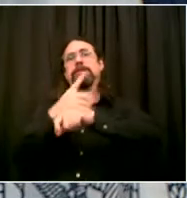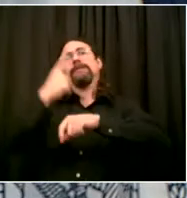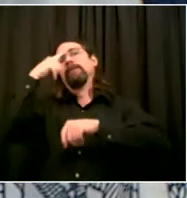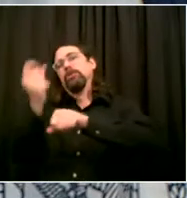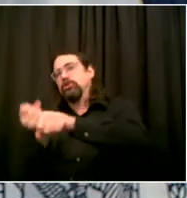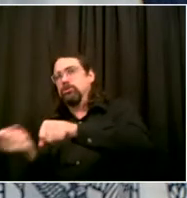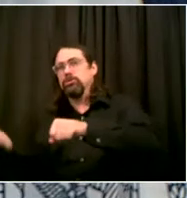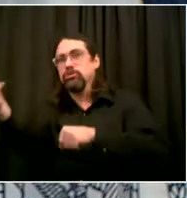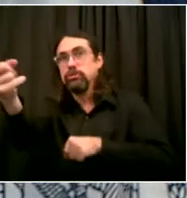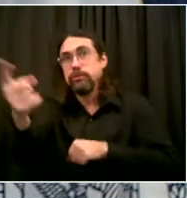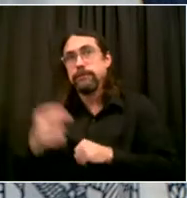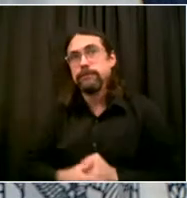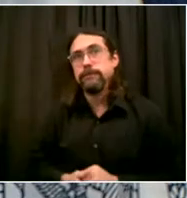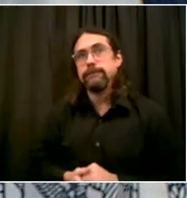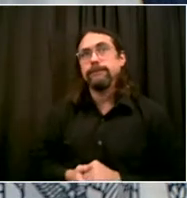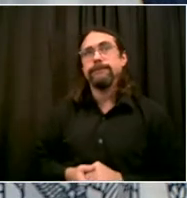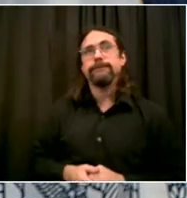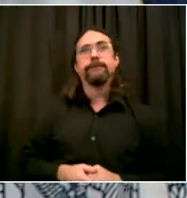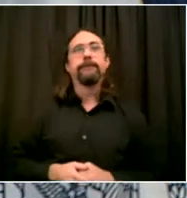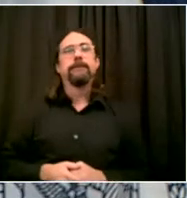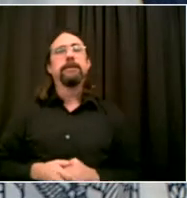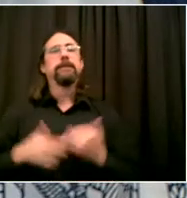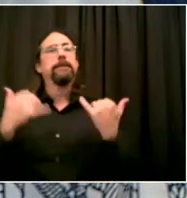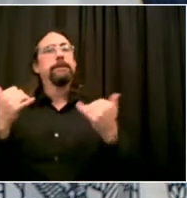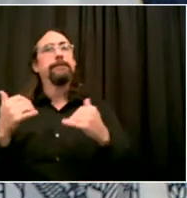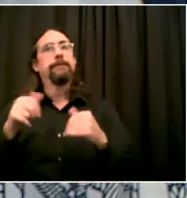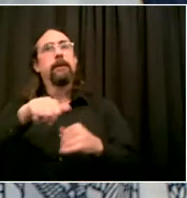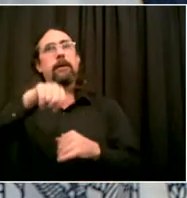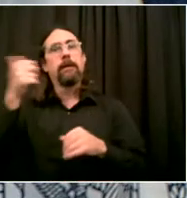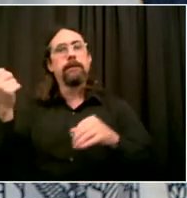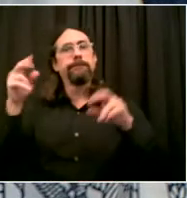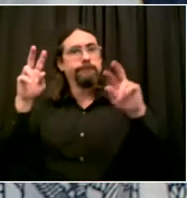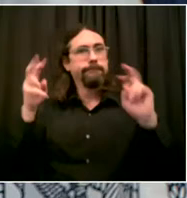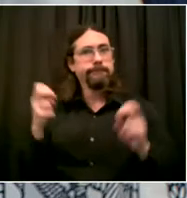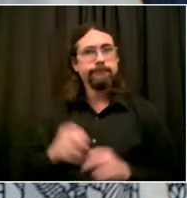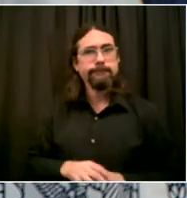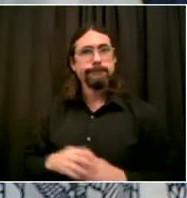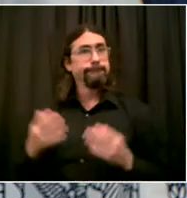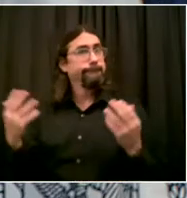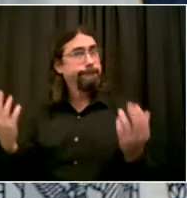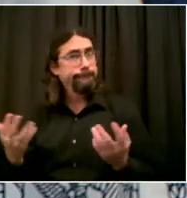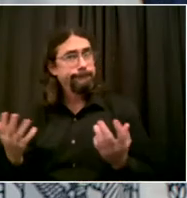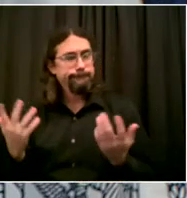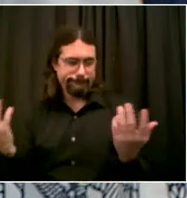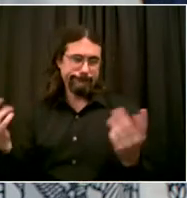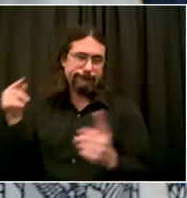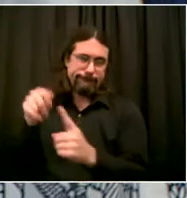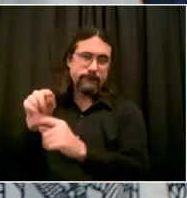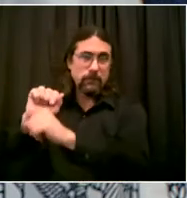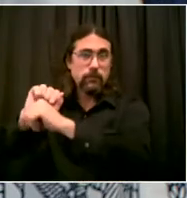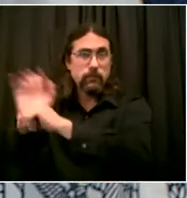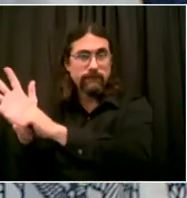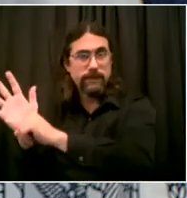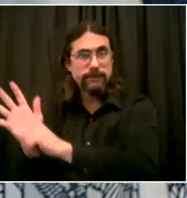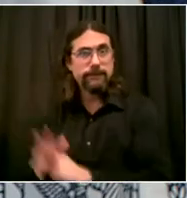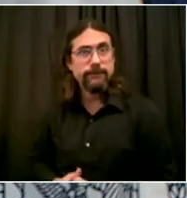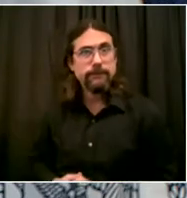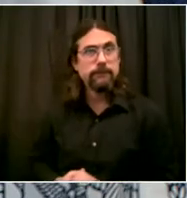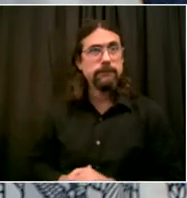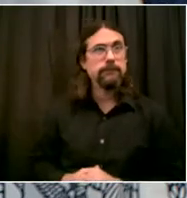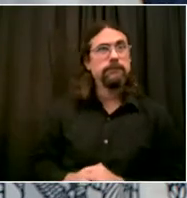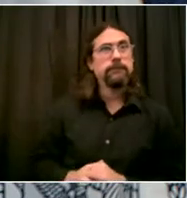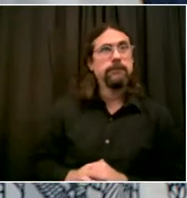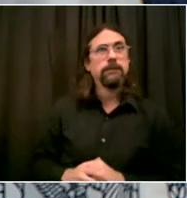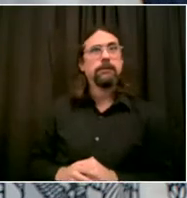The fight against the coronavirus and what it has meant for this city. Look, we